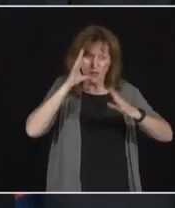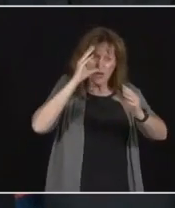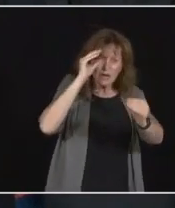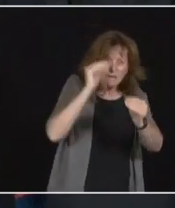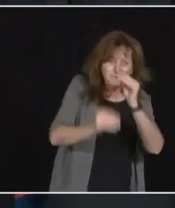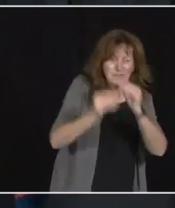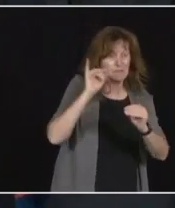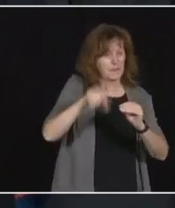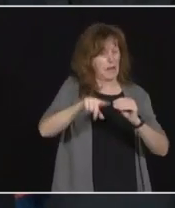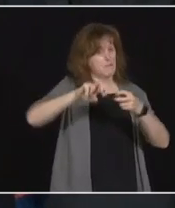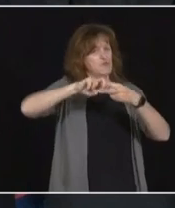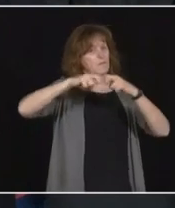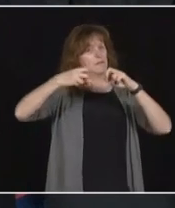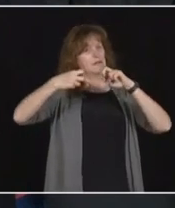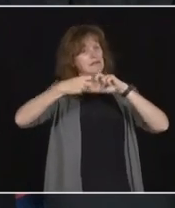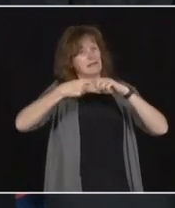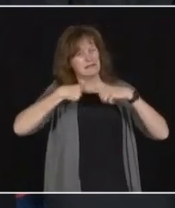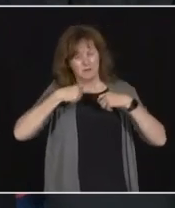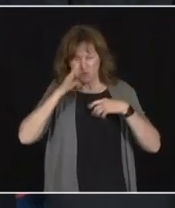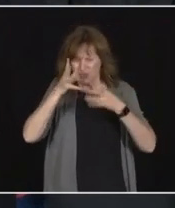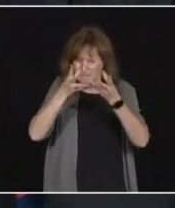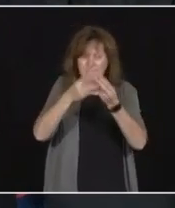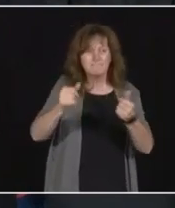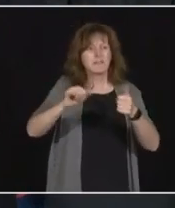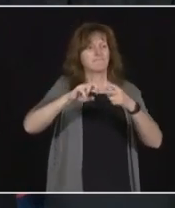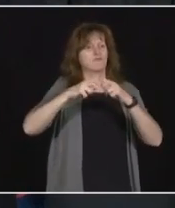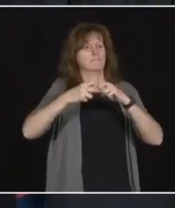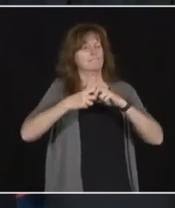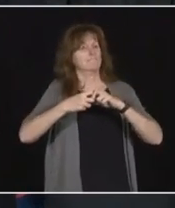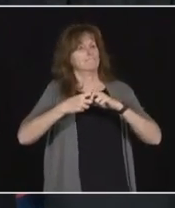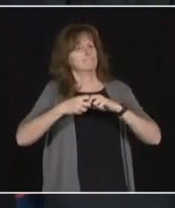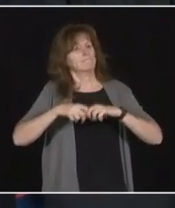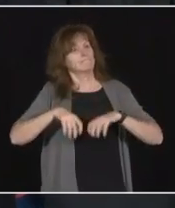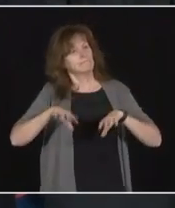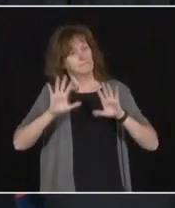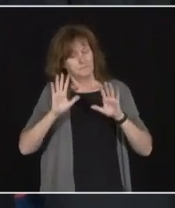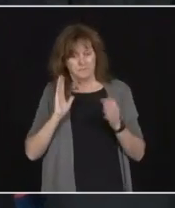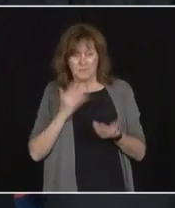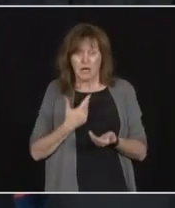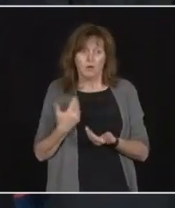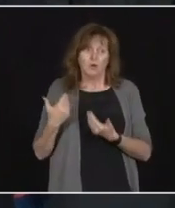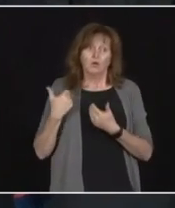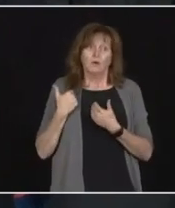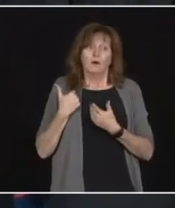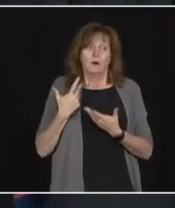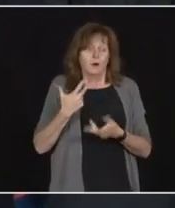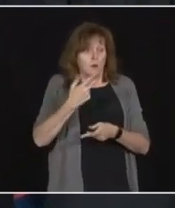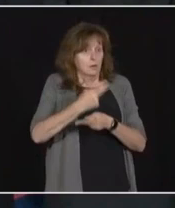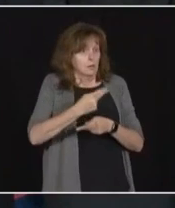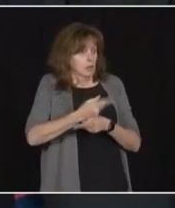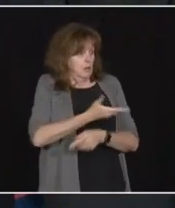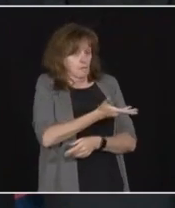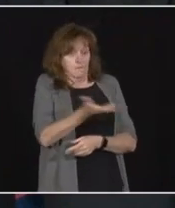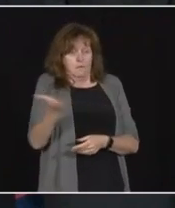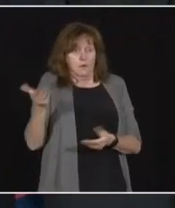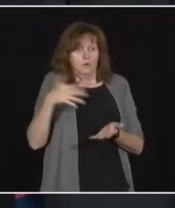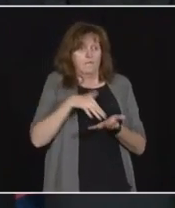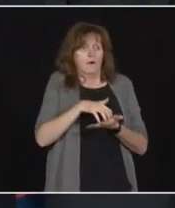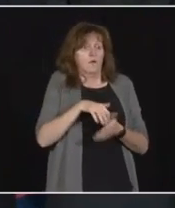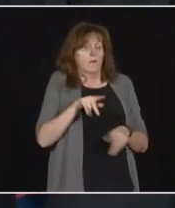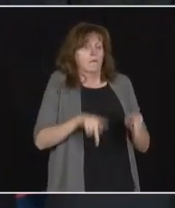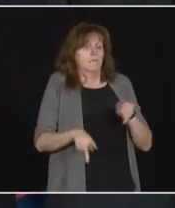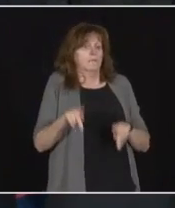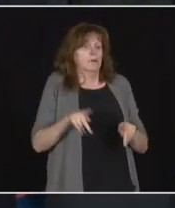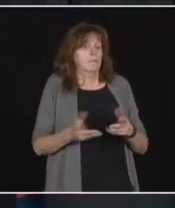this straightened out. Because it's our duty to take care of the most vulnerable people in society.